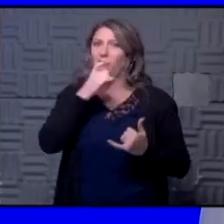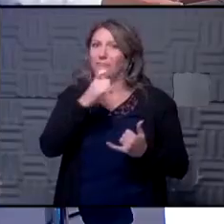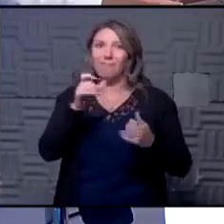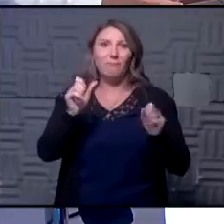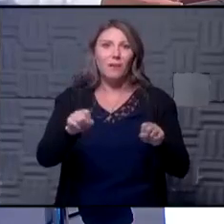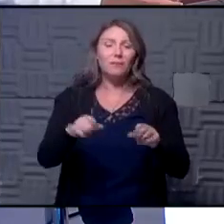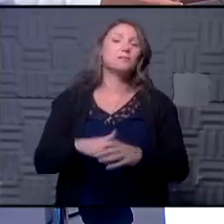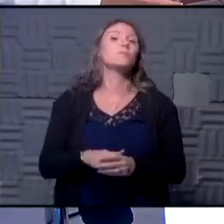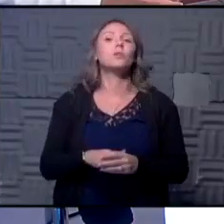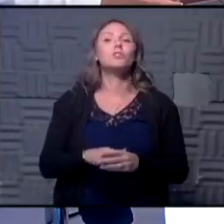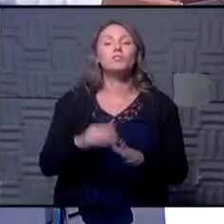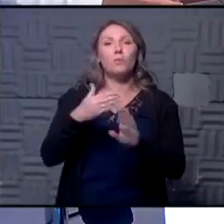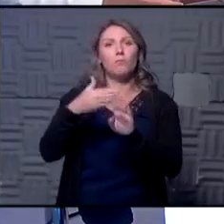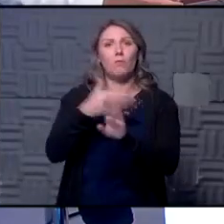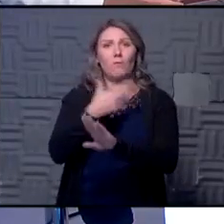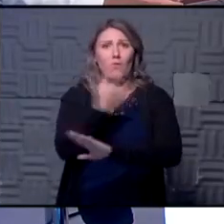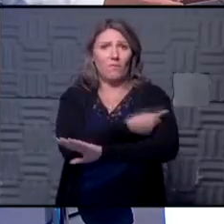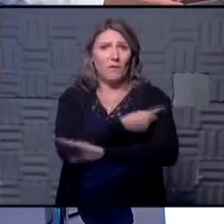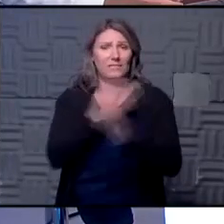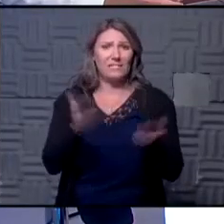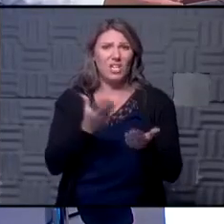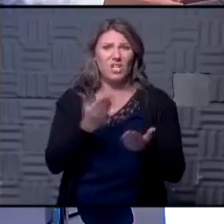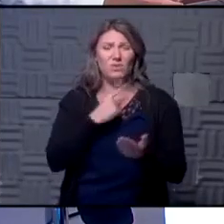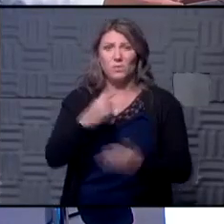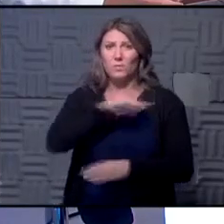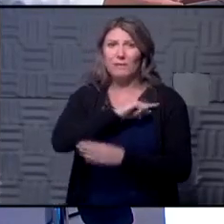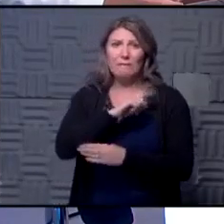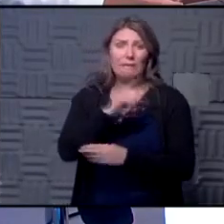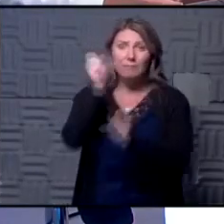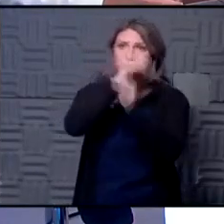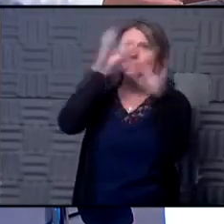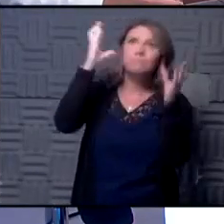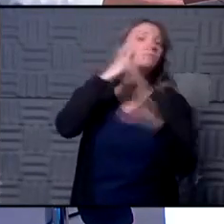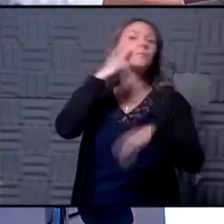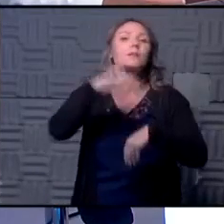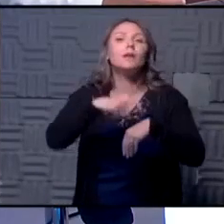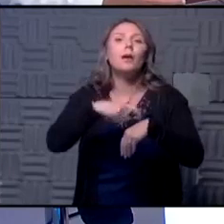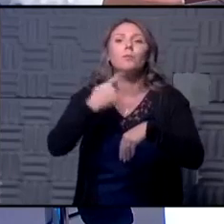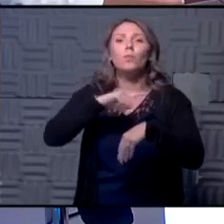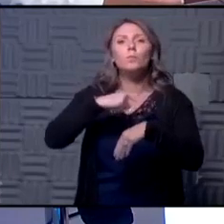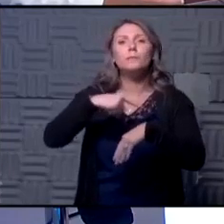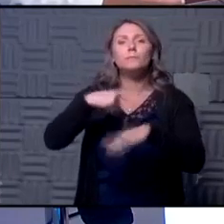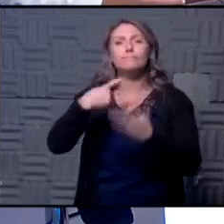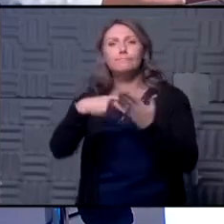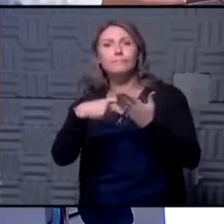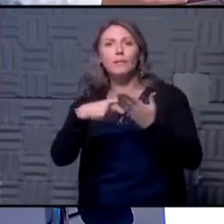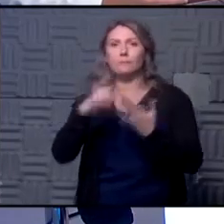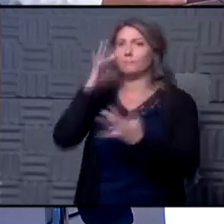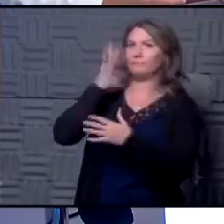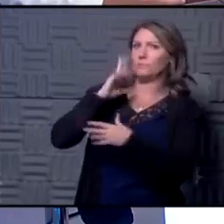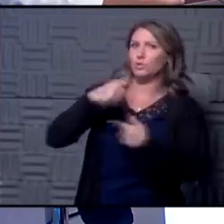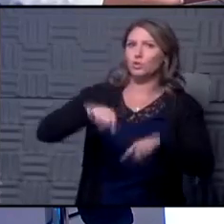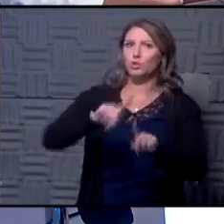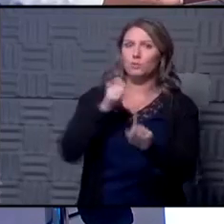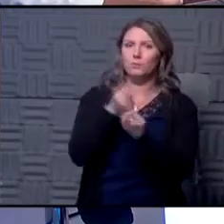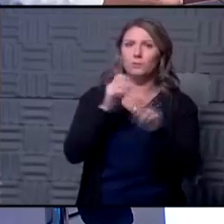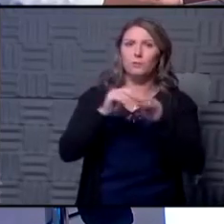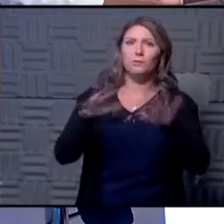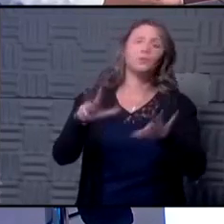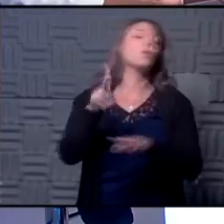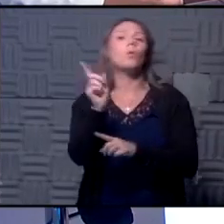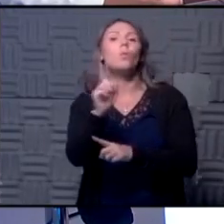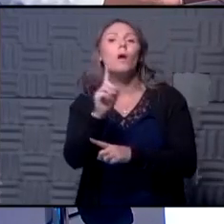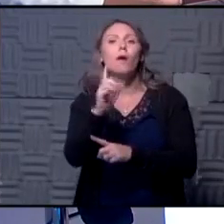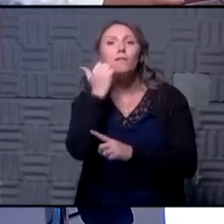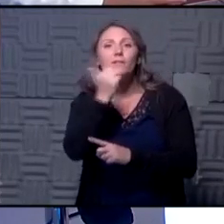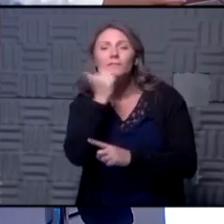that ability so before the vaccine gets here do we ever imagine a time where and I know we've talked about this earlier in the pandemic because it's a question that people wanted to know where we could do a daily test